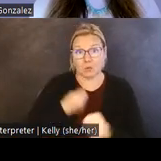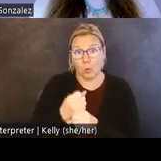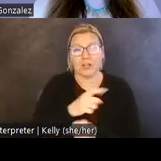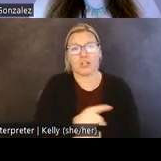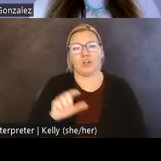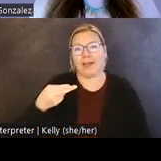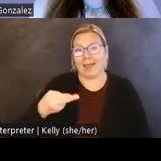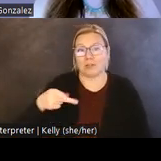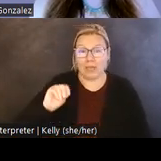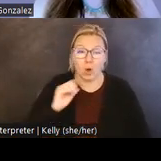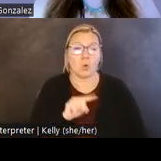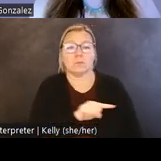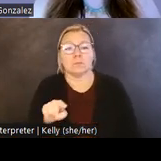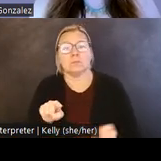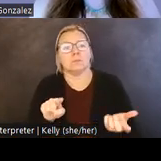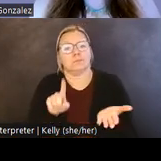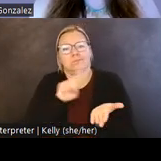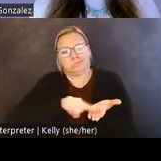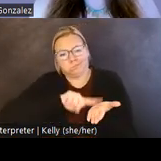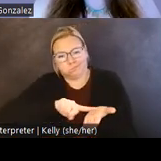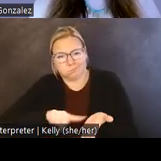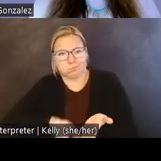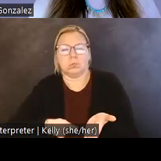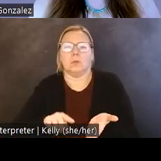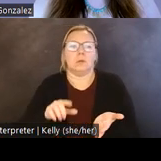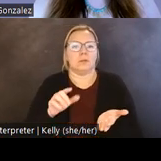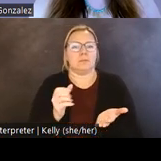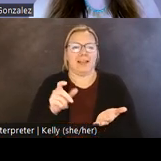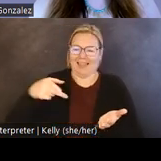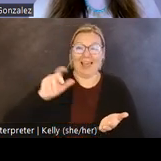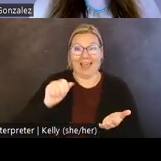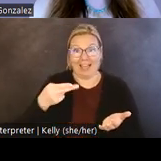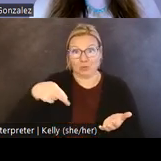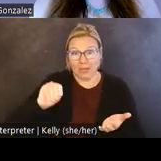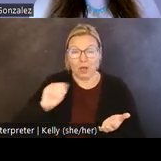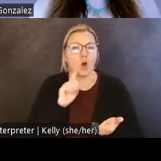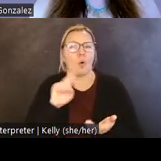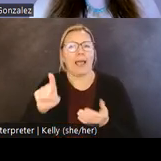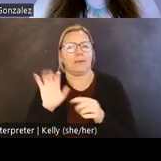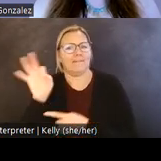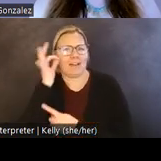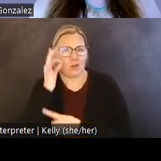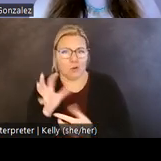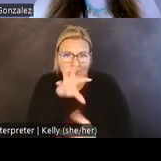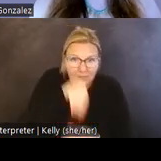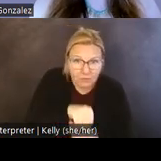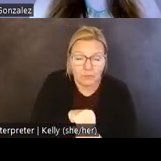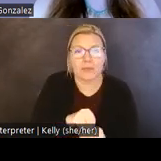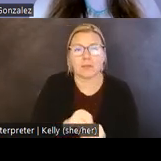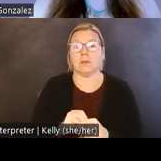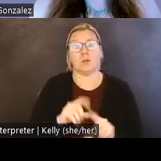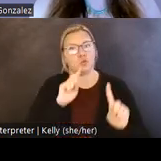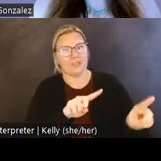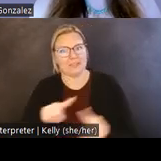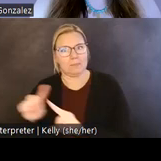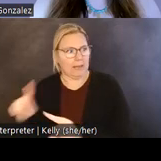HPO and its staff of seven reviewed over 7,000 notices pertaining to federal undertakings and responding to